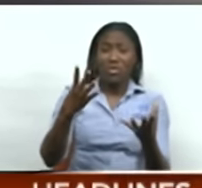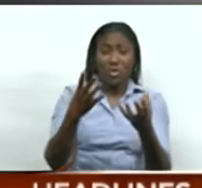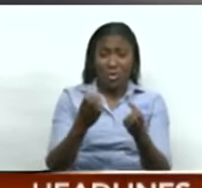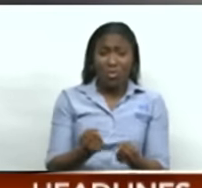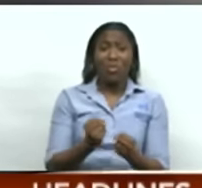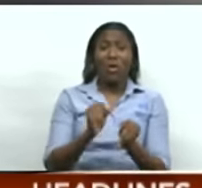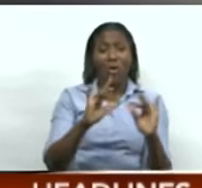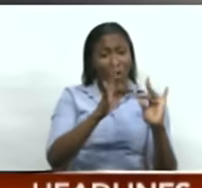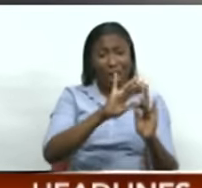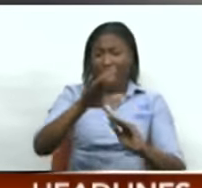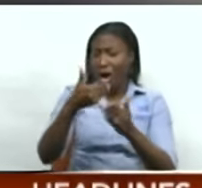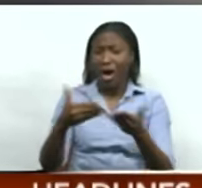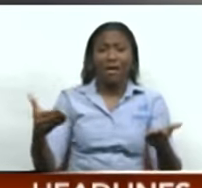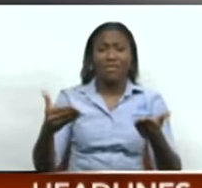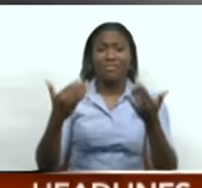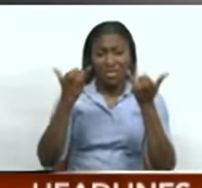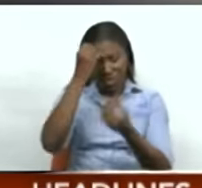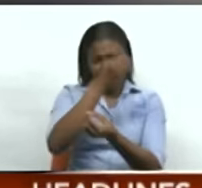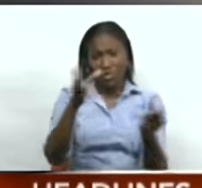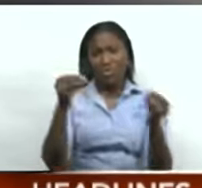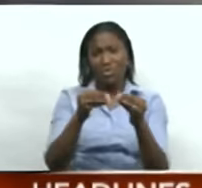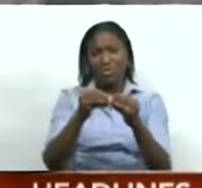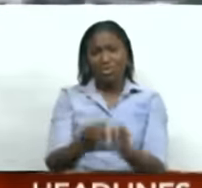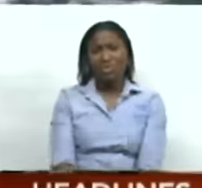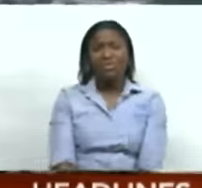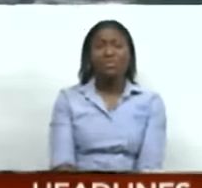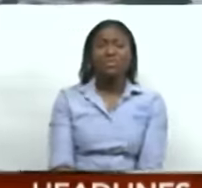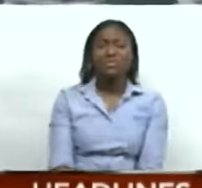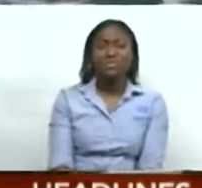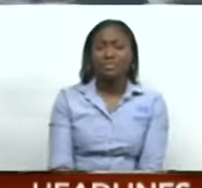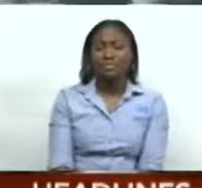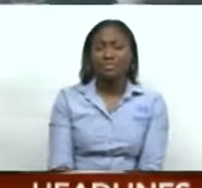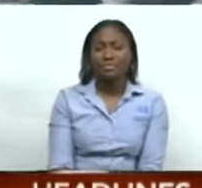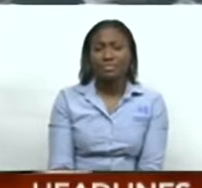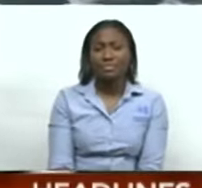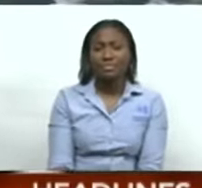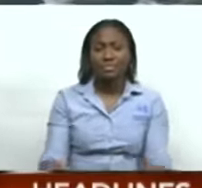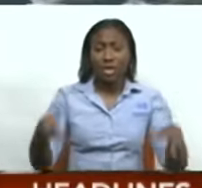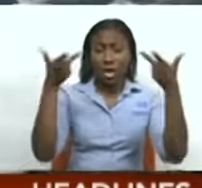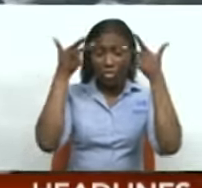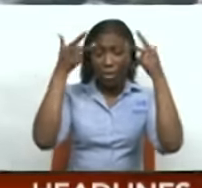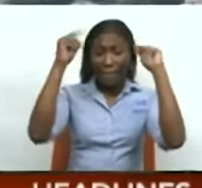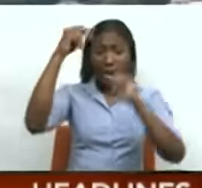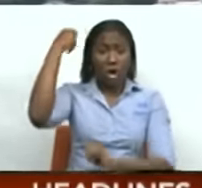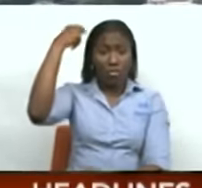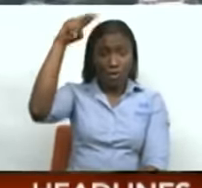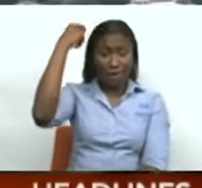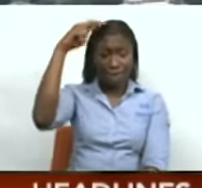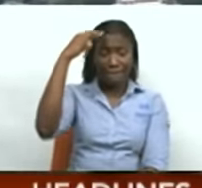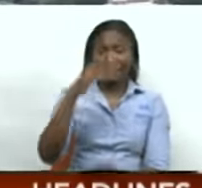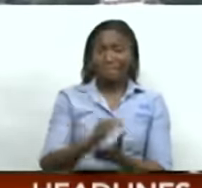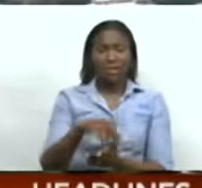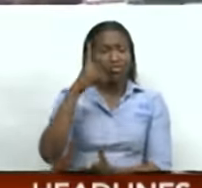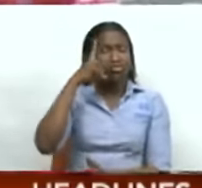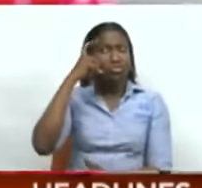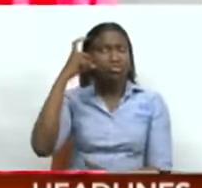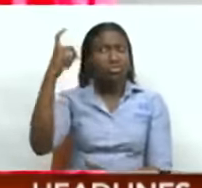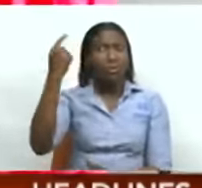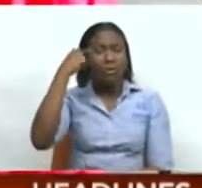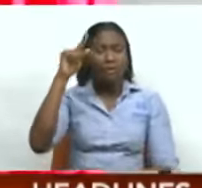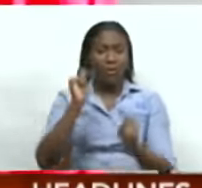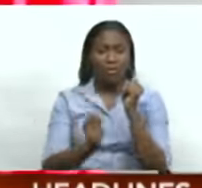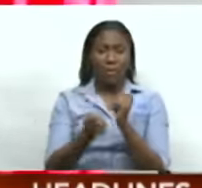digitally as well. Kimmery Fletcher reports. Prime Minister Dr. Keith Rowley has a dream for this country.